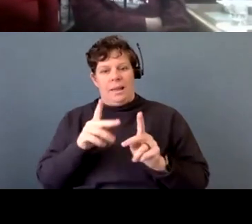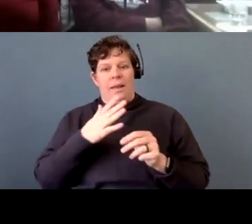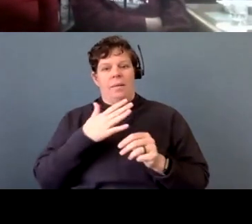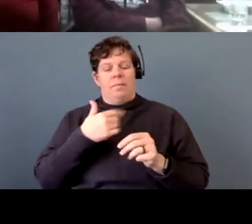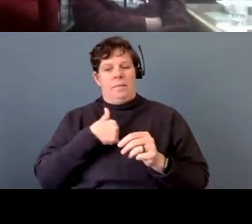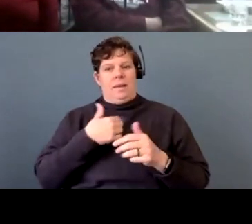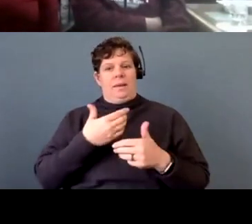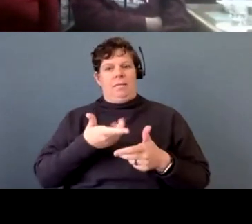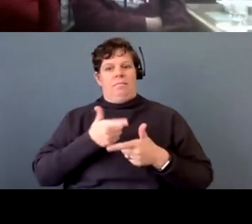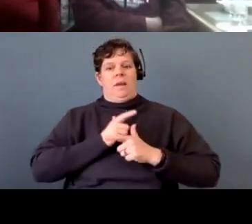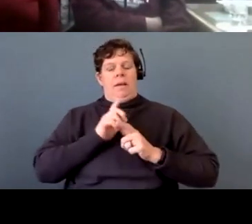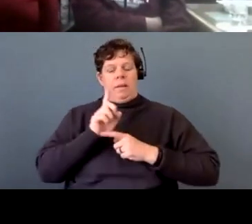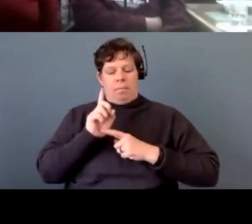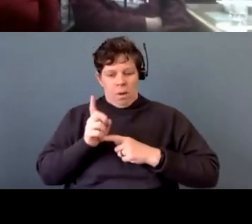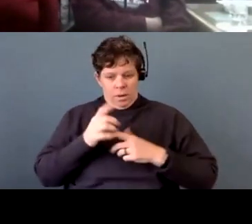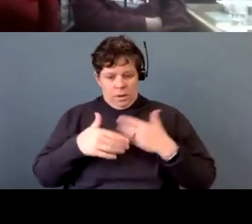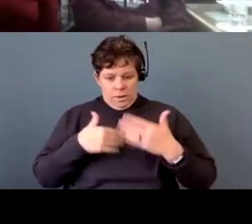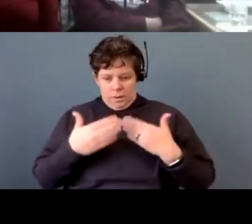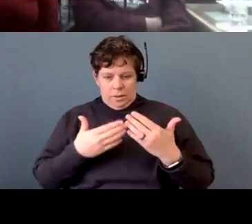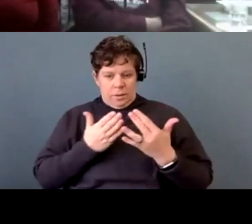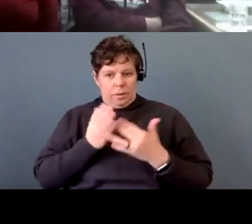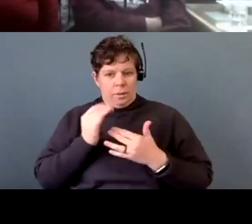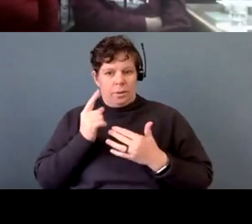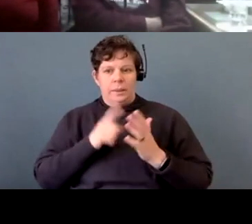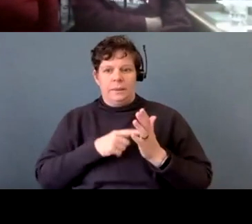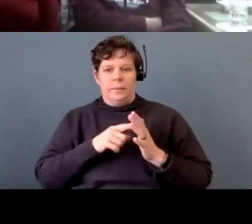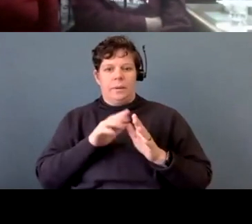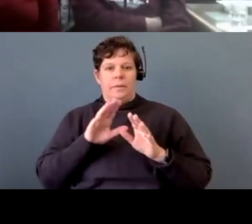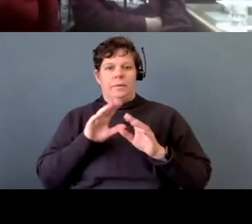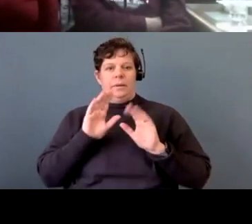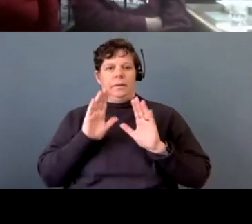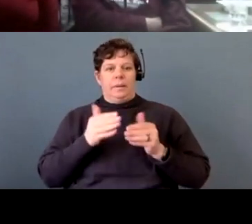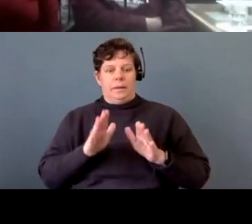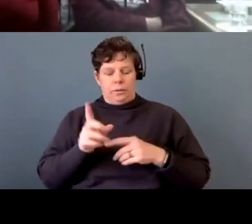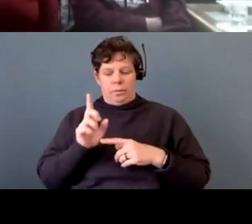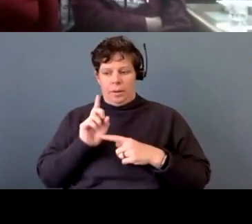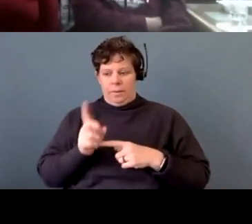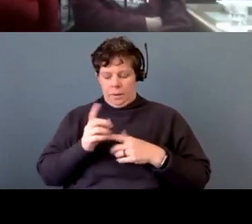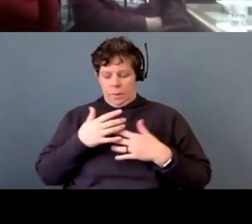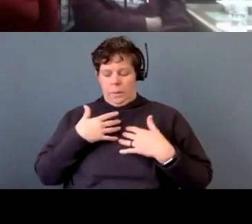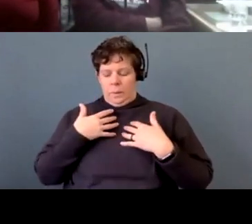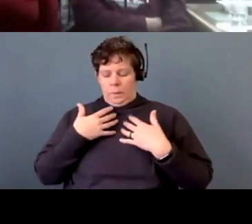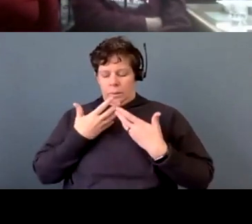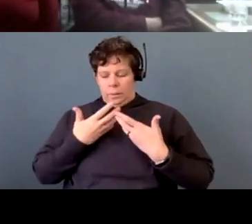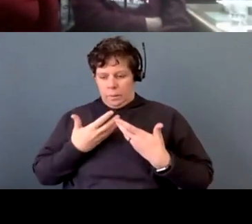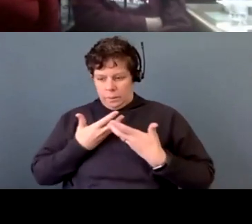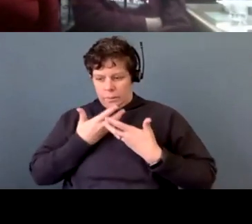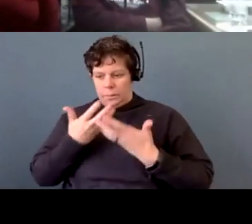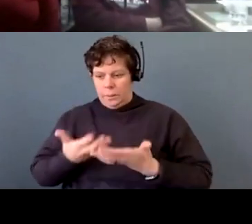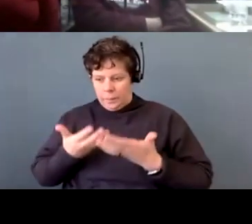I would get through it. Sometimes I would have to step out of the class and just have a moment and then go back in. Um,